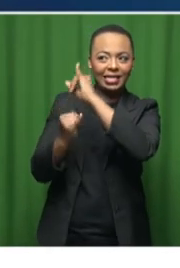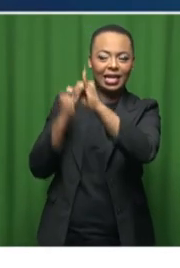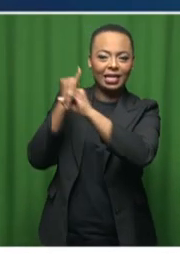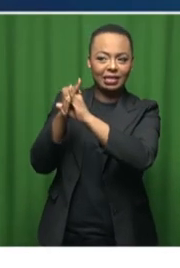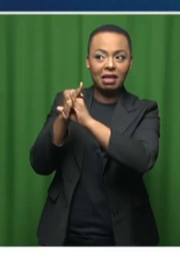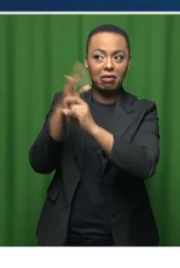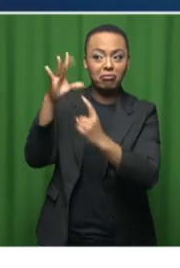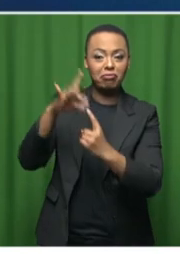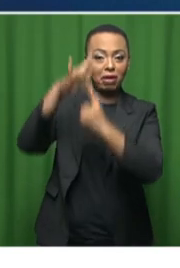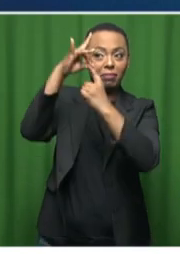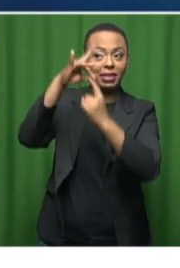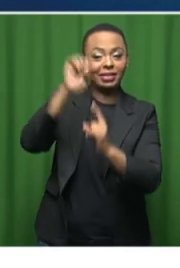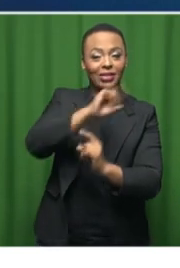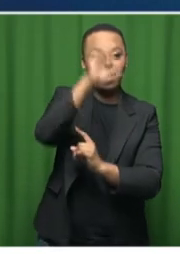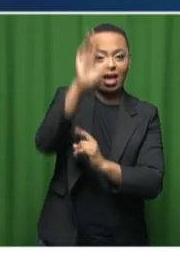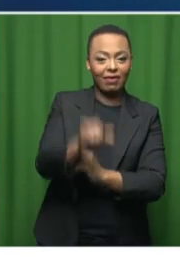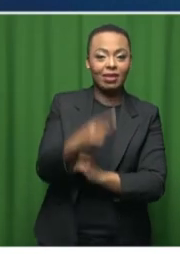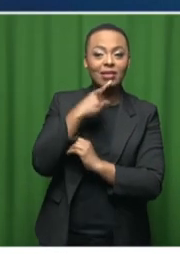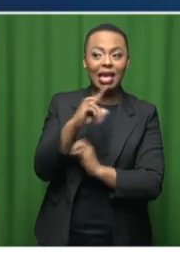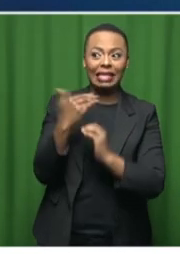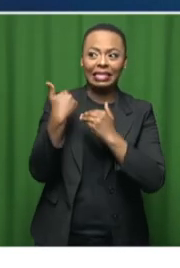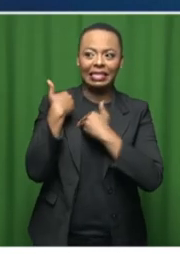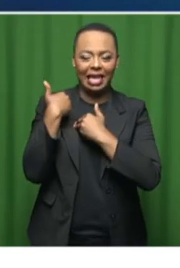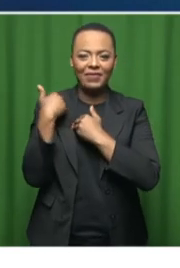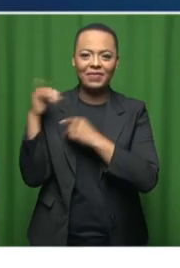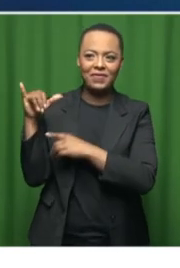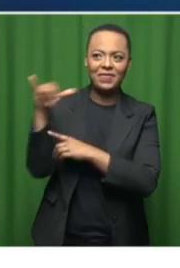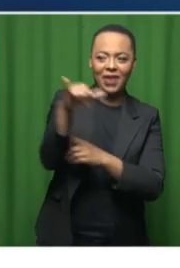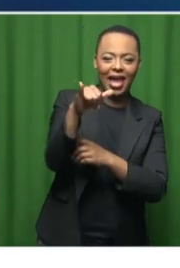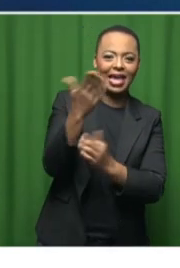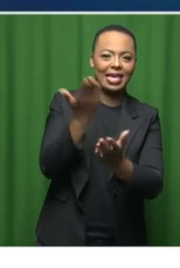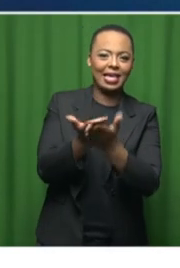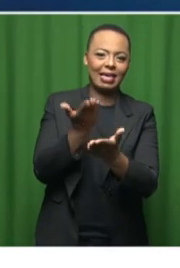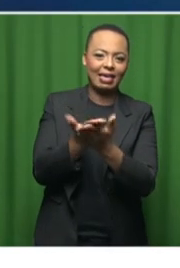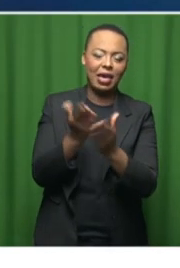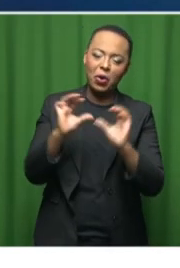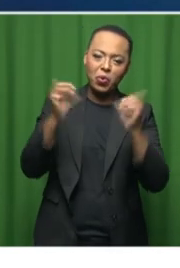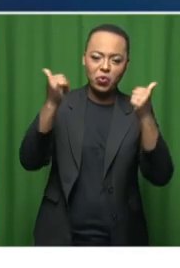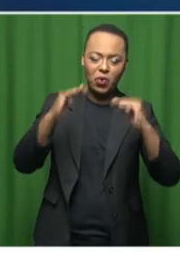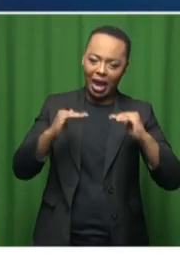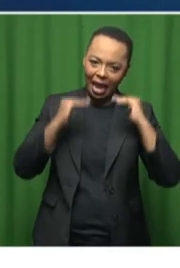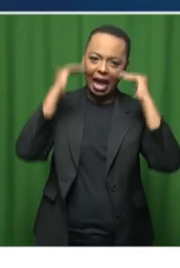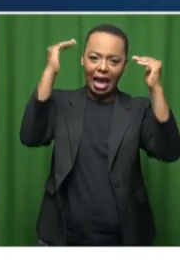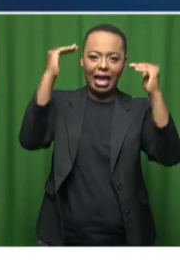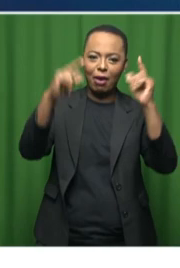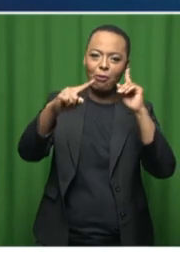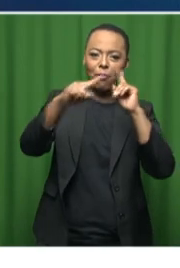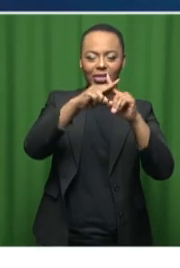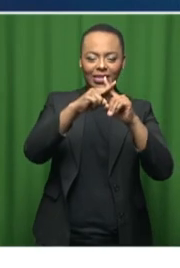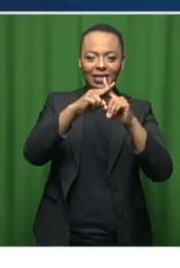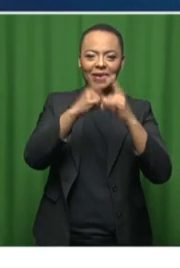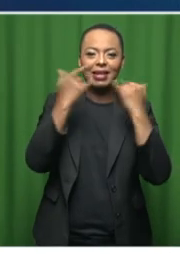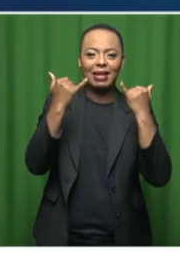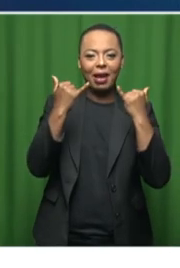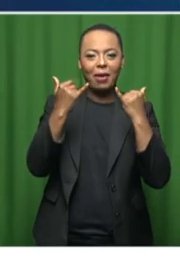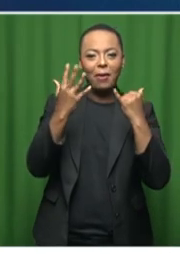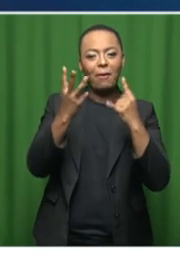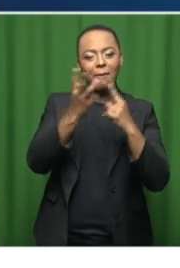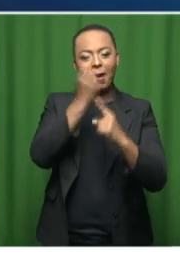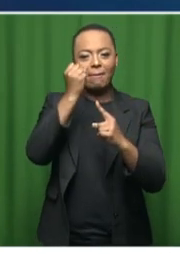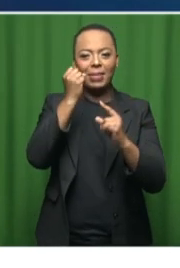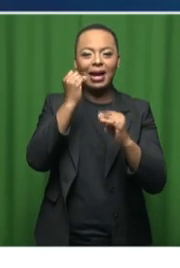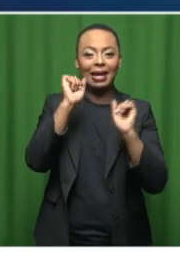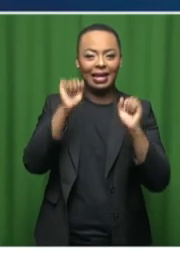rated South Africa with a safety index that is of the highest positive rating in the world.